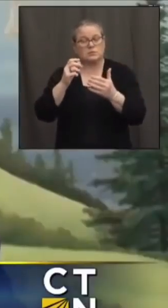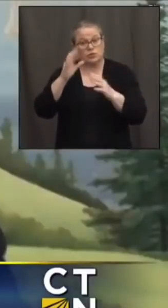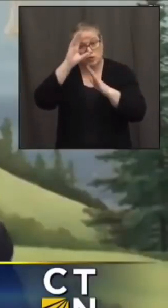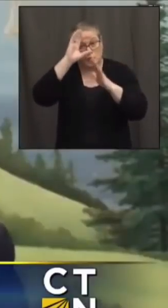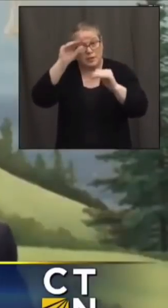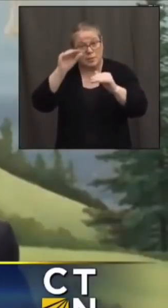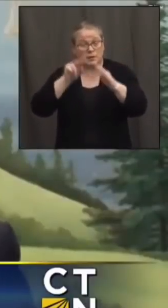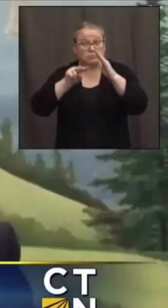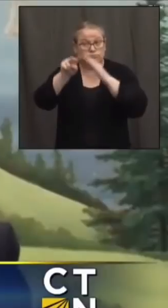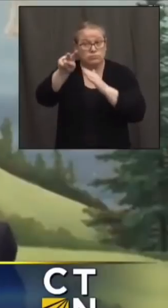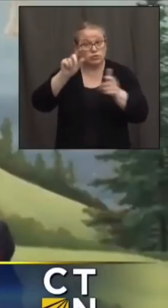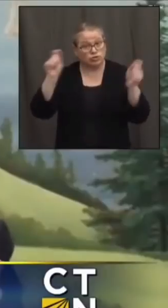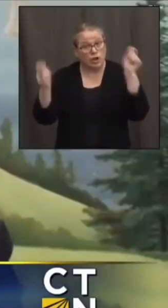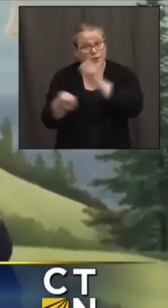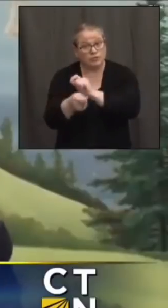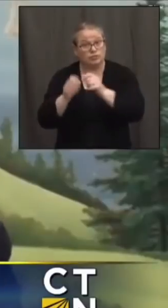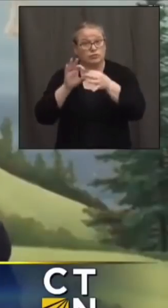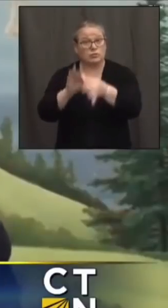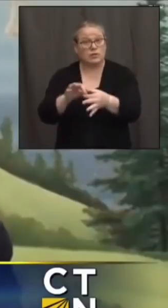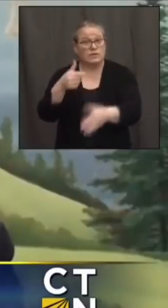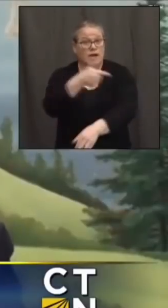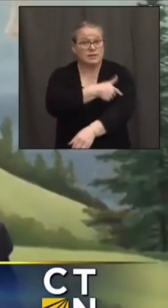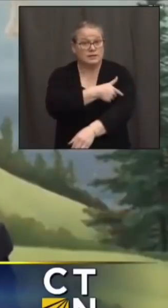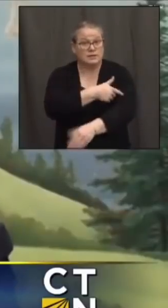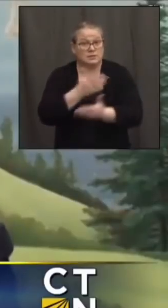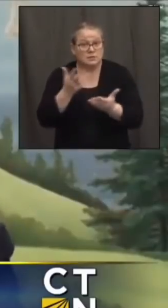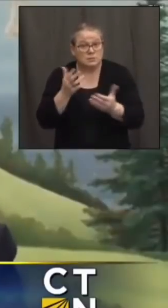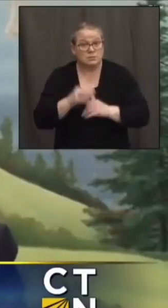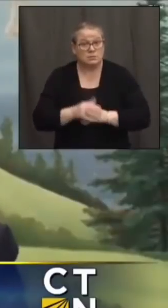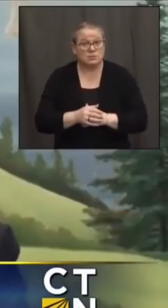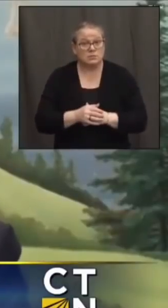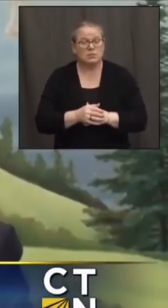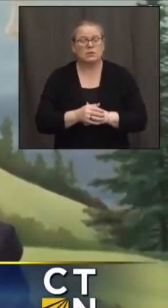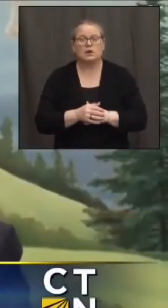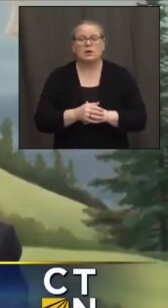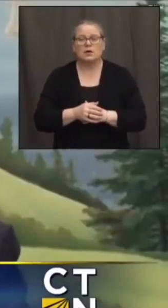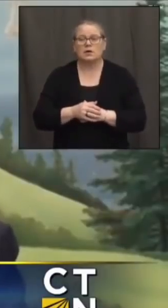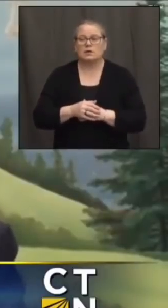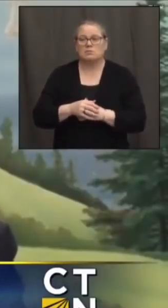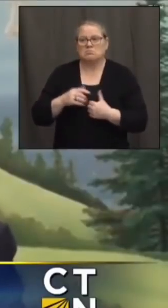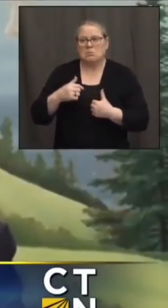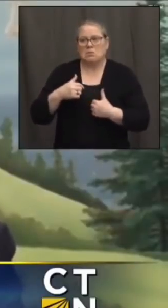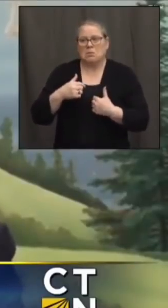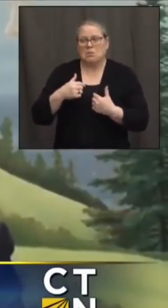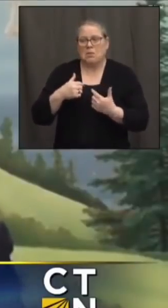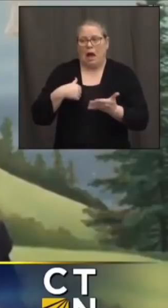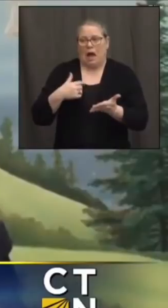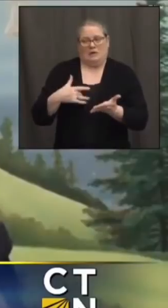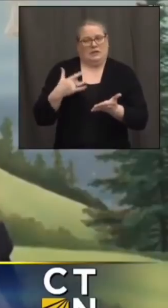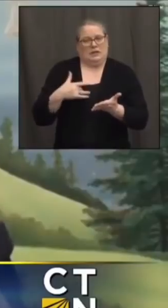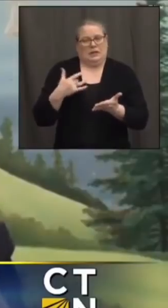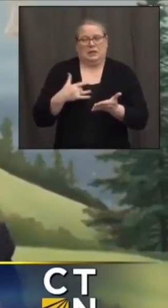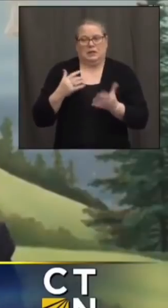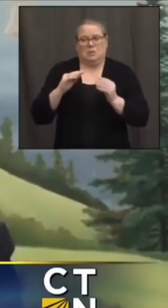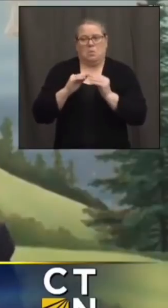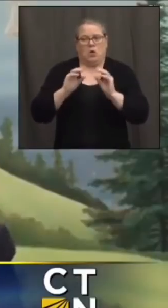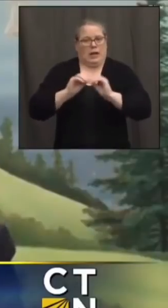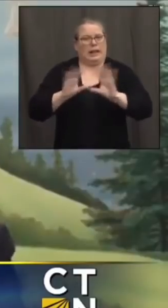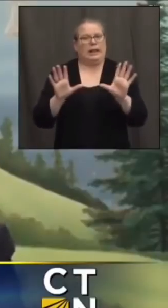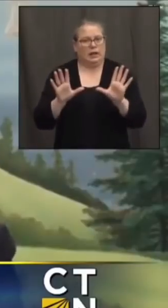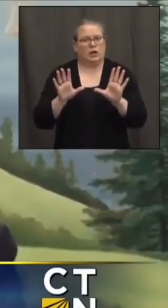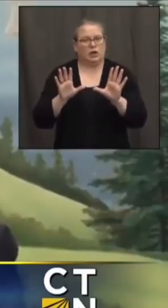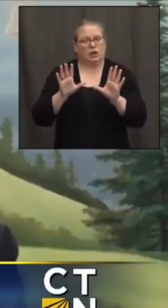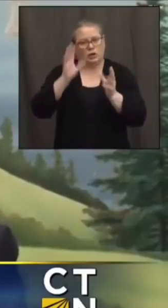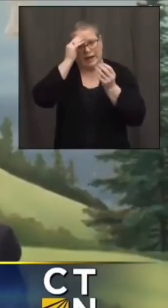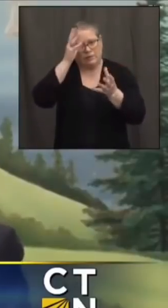i'll start um i think you're going to see a lot more clarity um i i think there's going to be a better sense of what the priorities are